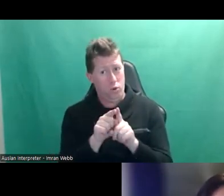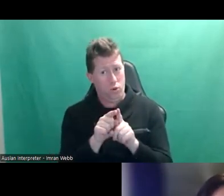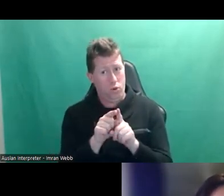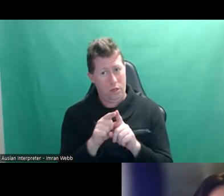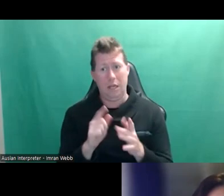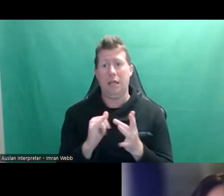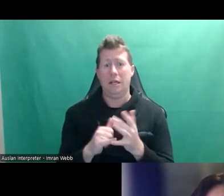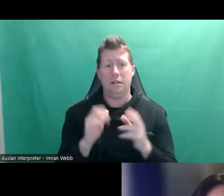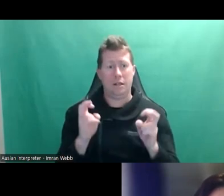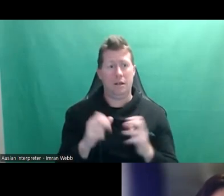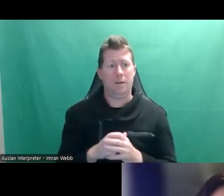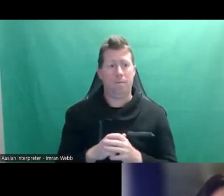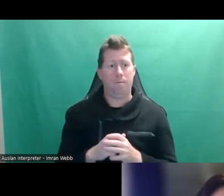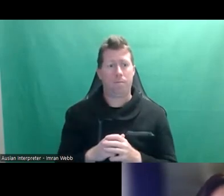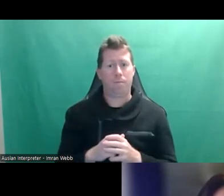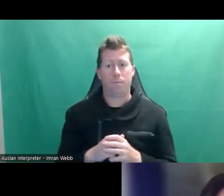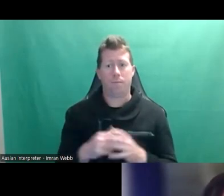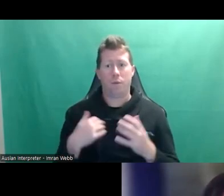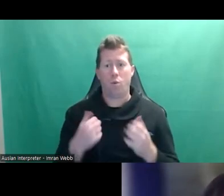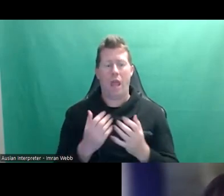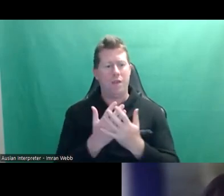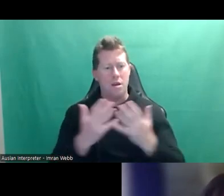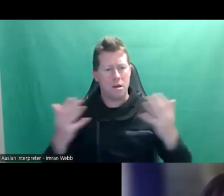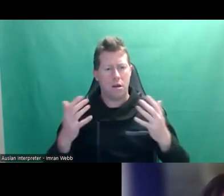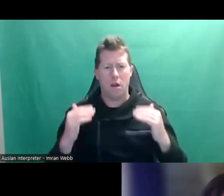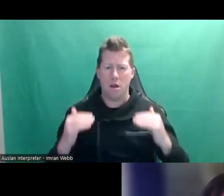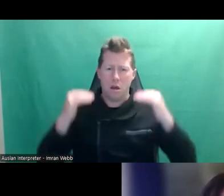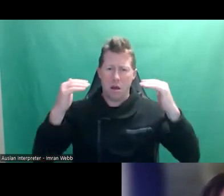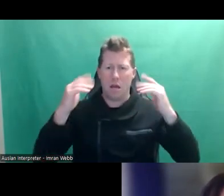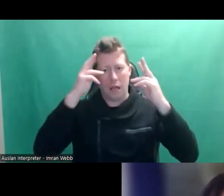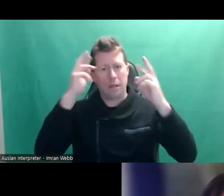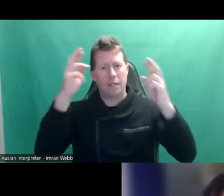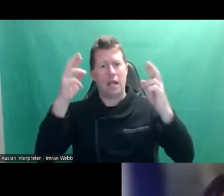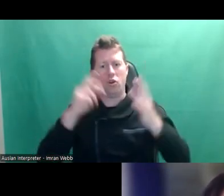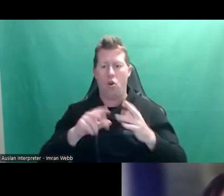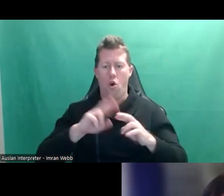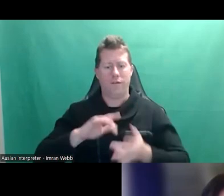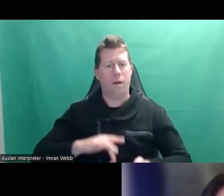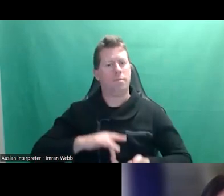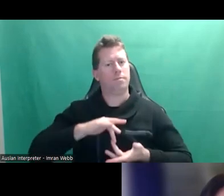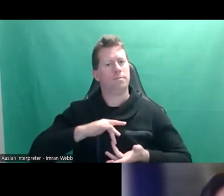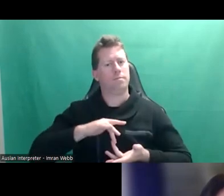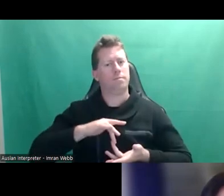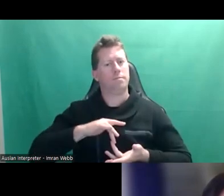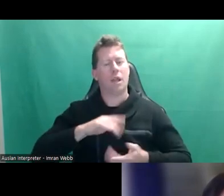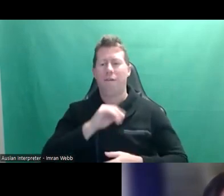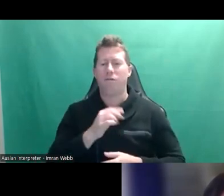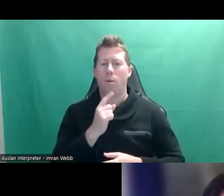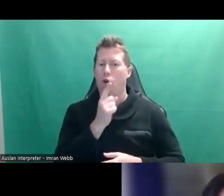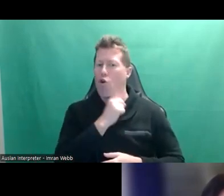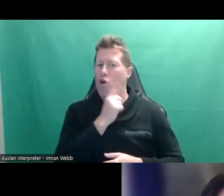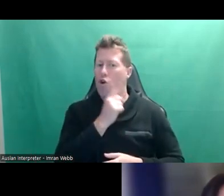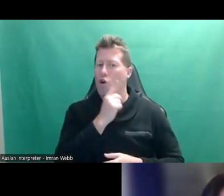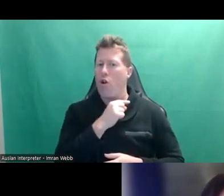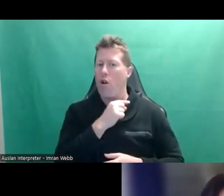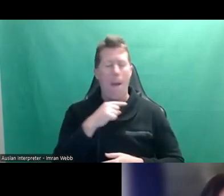it's that we have vastly higher expectations of politeness from little girls than we do from